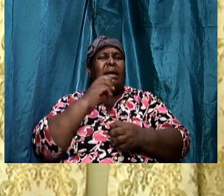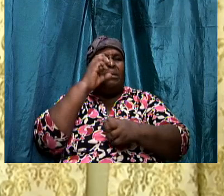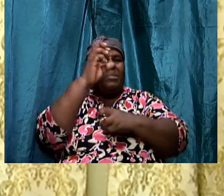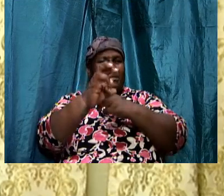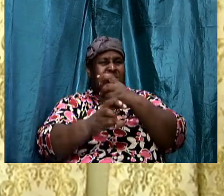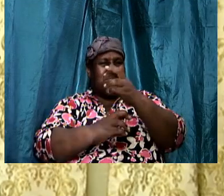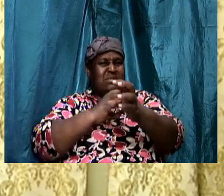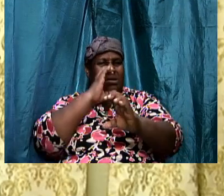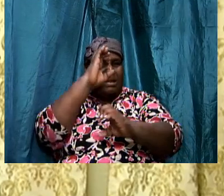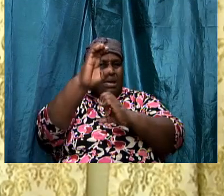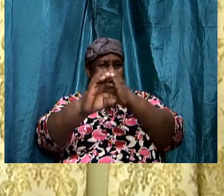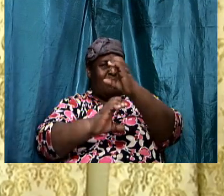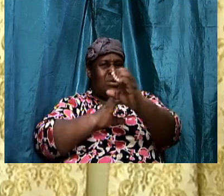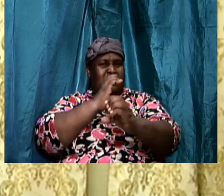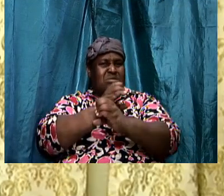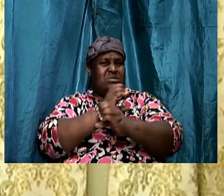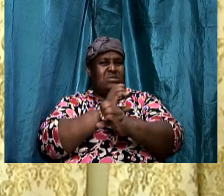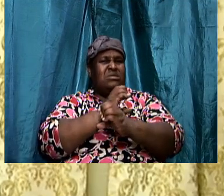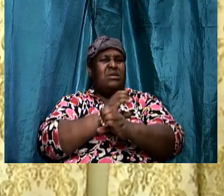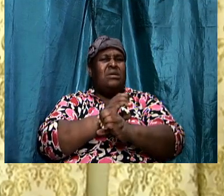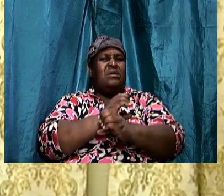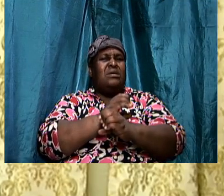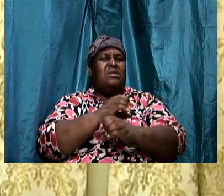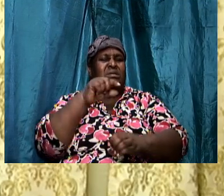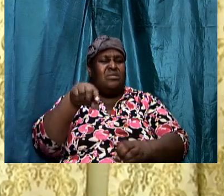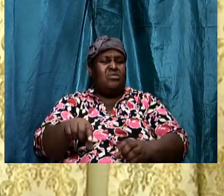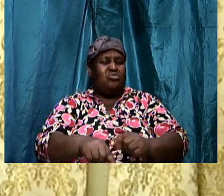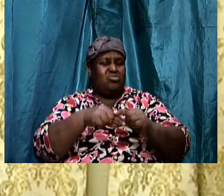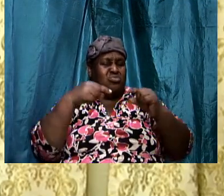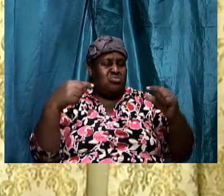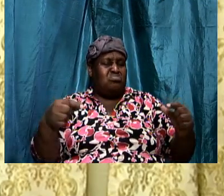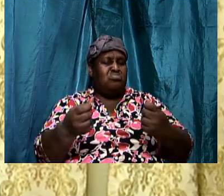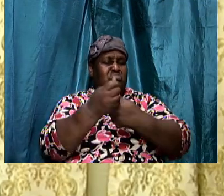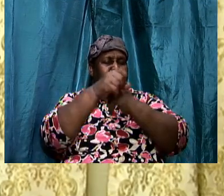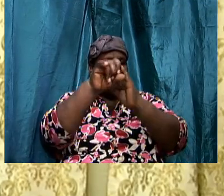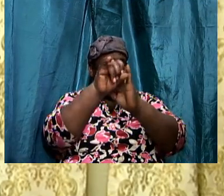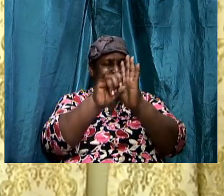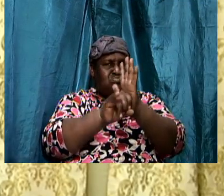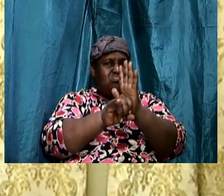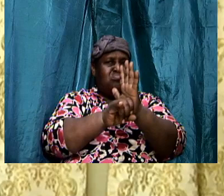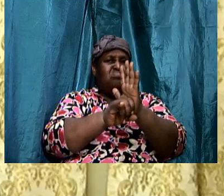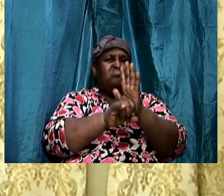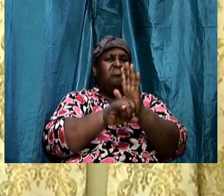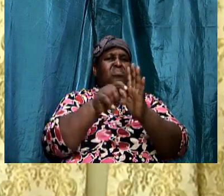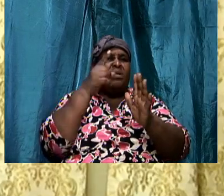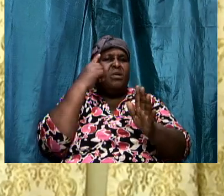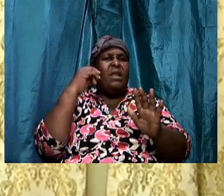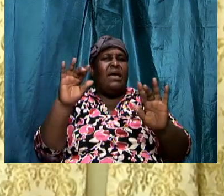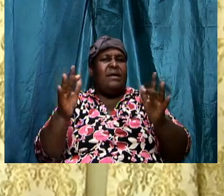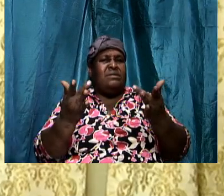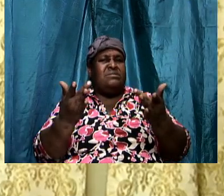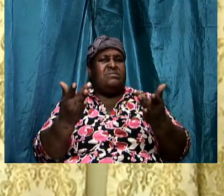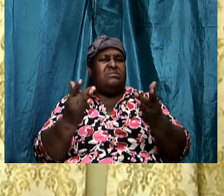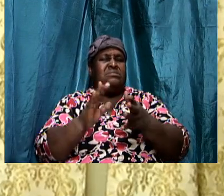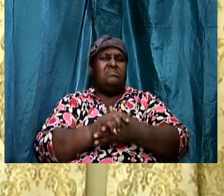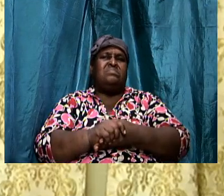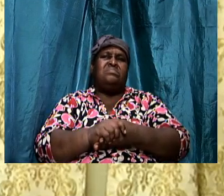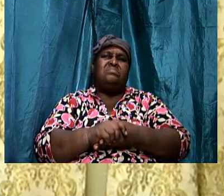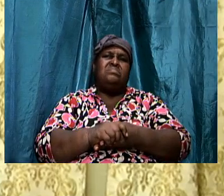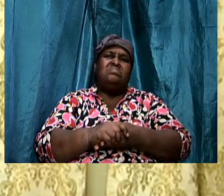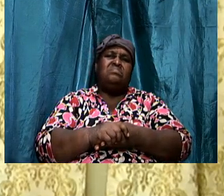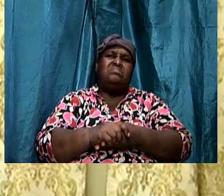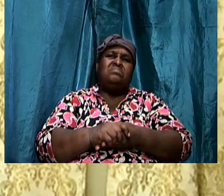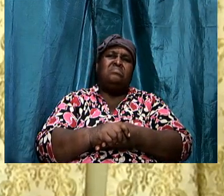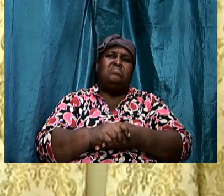This great salvation that God has given to us. We have made light. Of